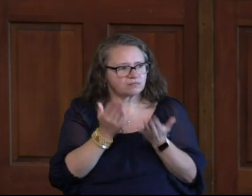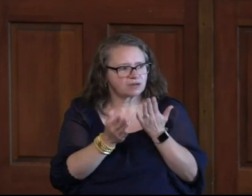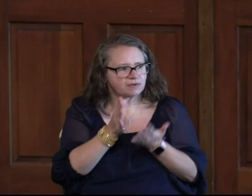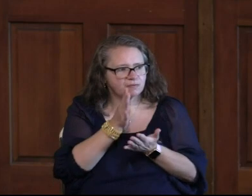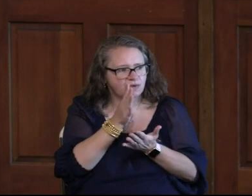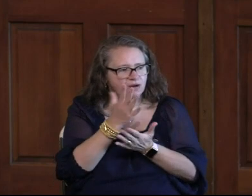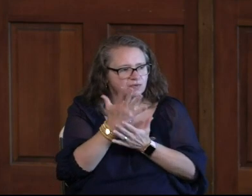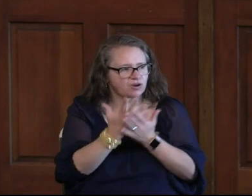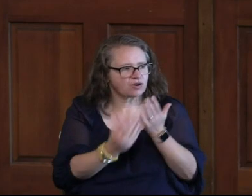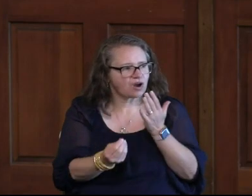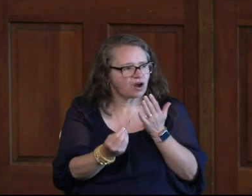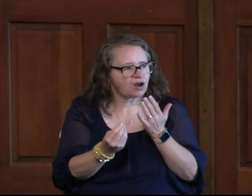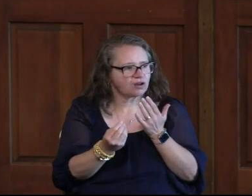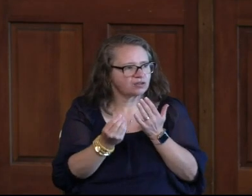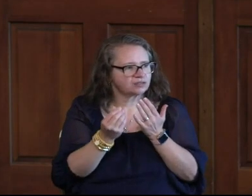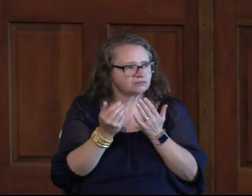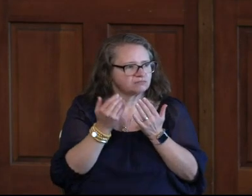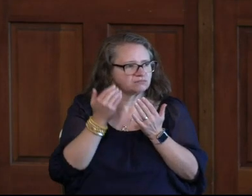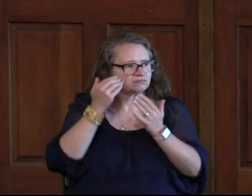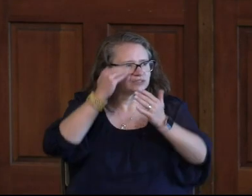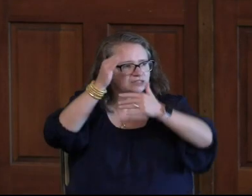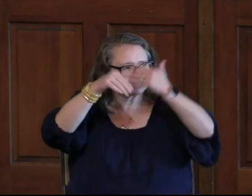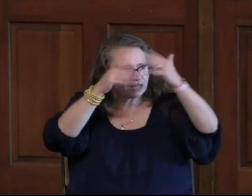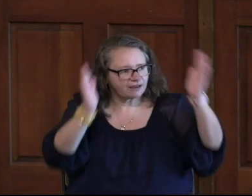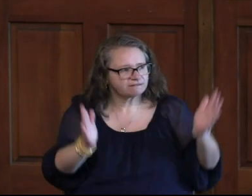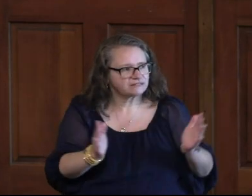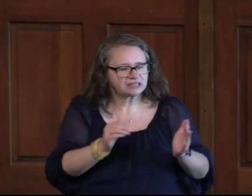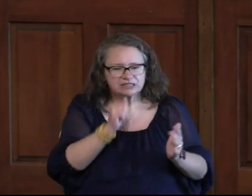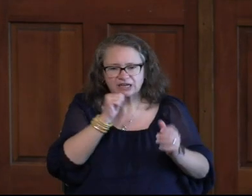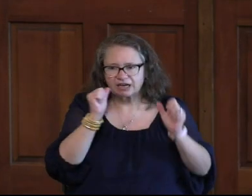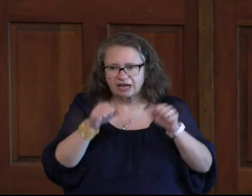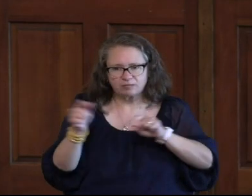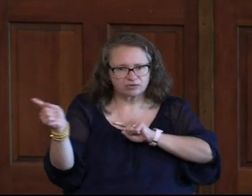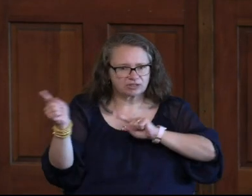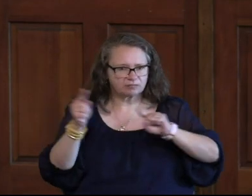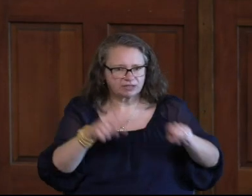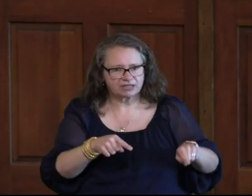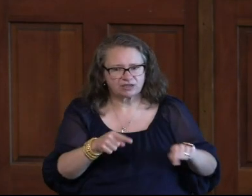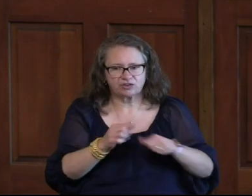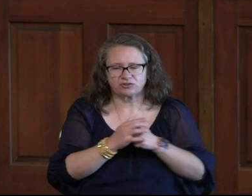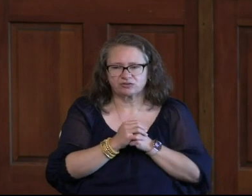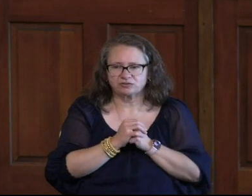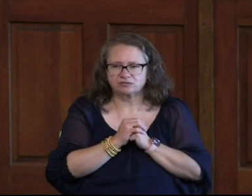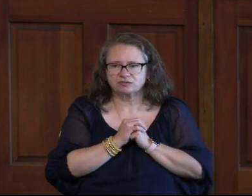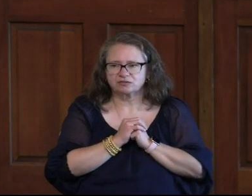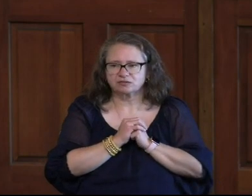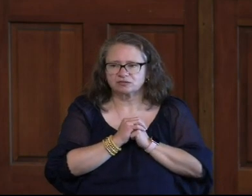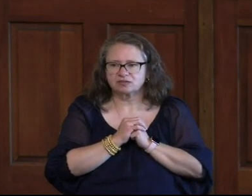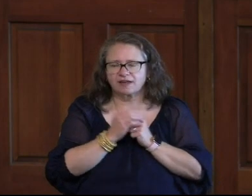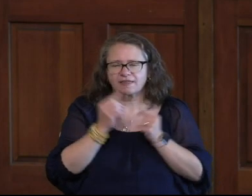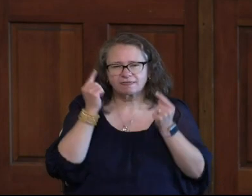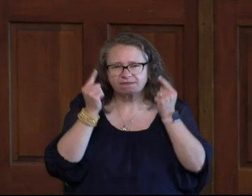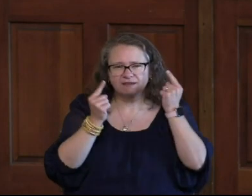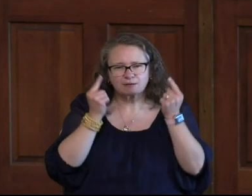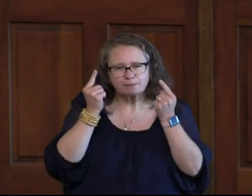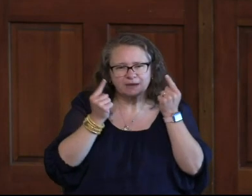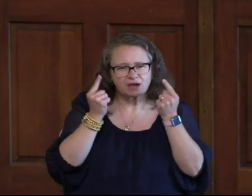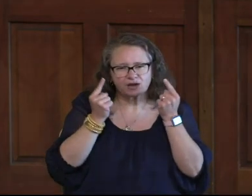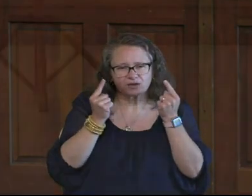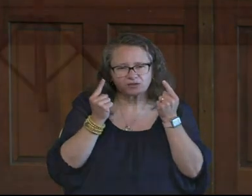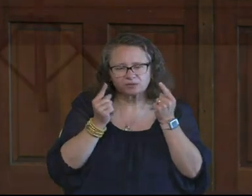our mom has gone on before us Or just isn't able to be here right now But you can think about